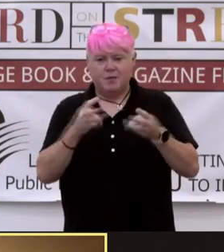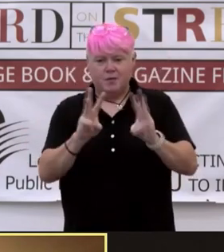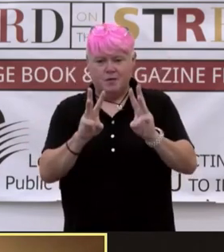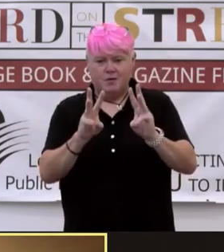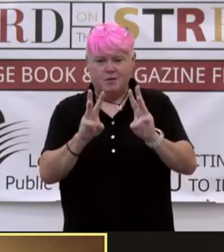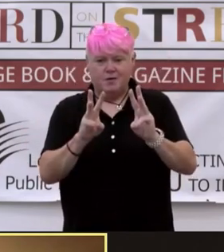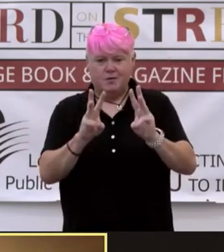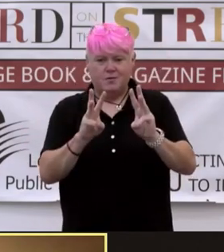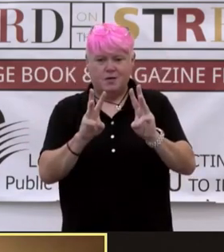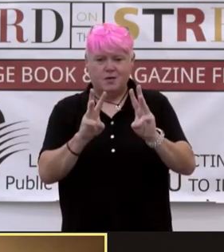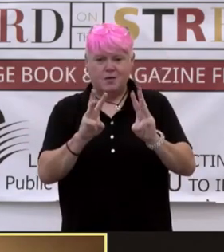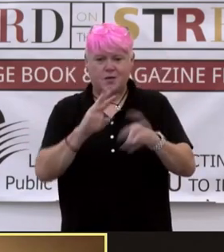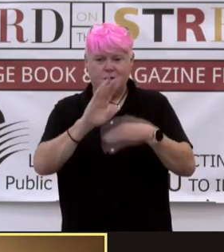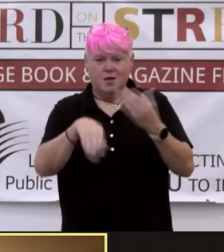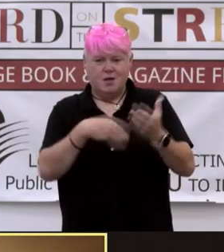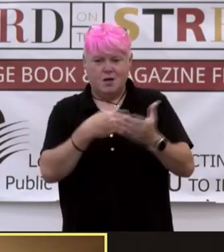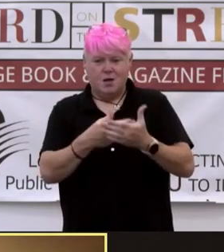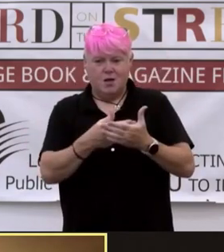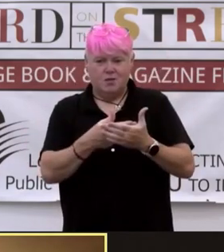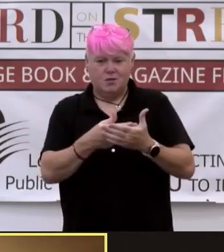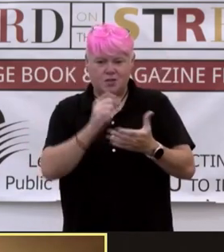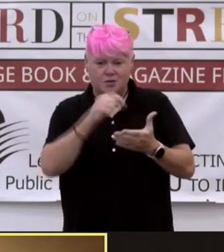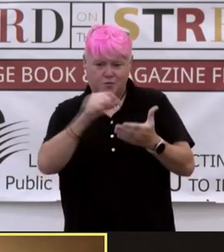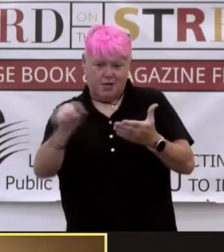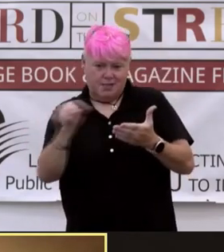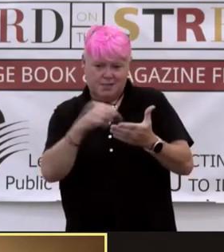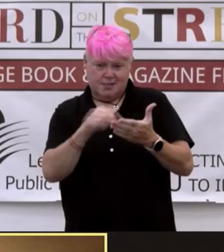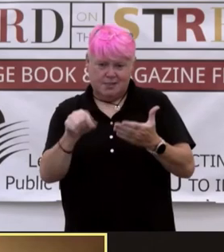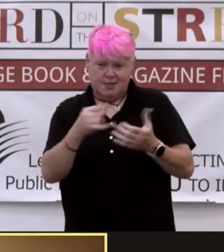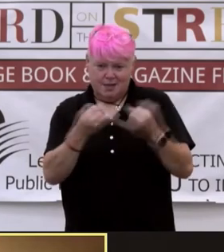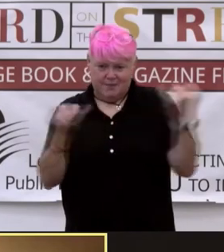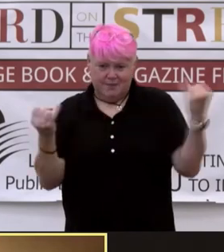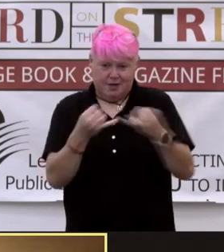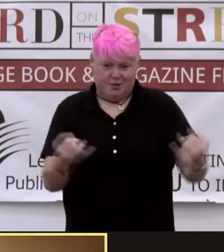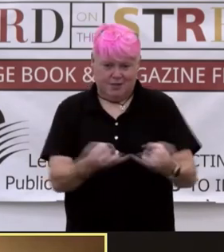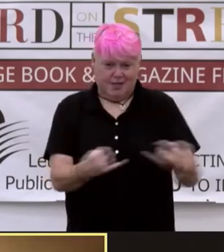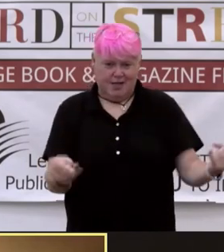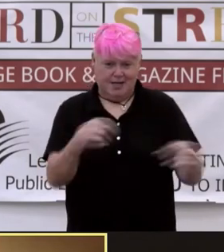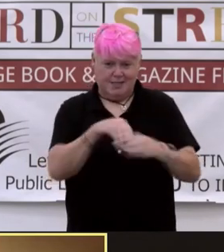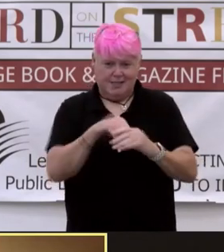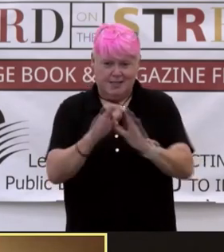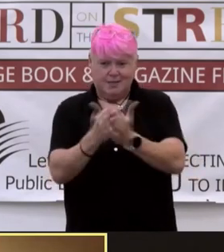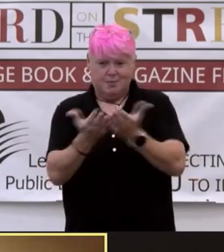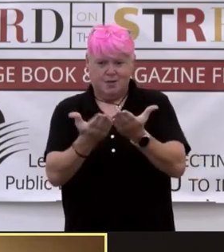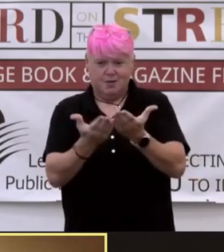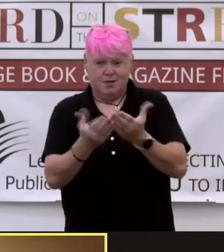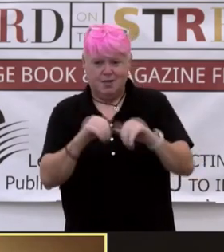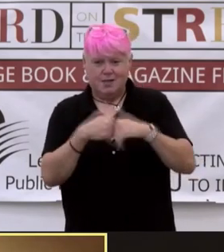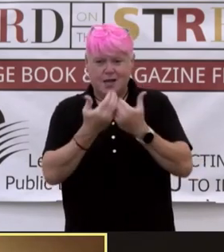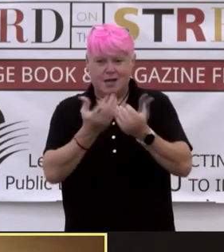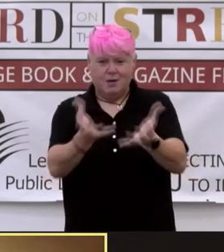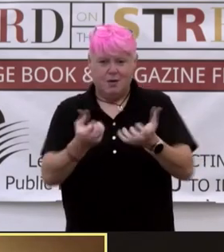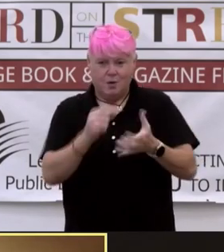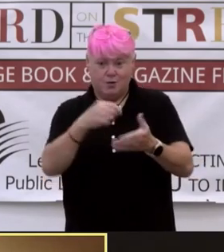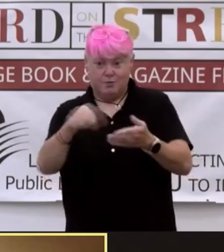all her prose I have little, like I have underlined and then written in my diary. This is how I want to write someday.